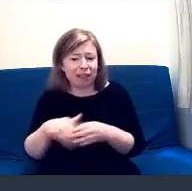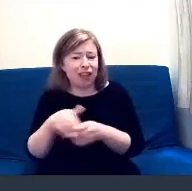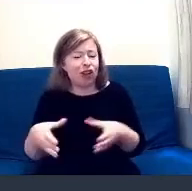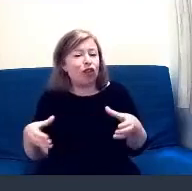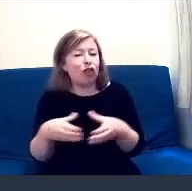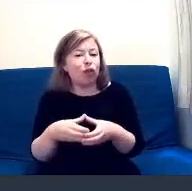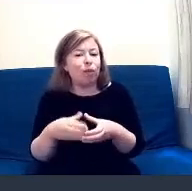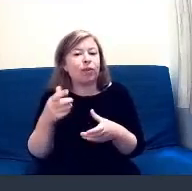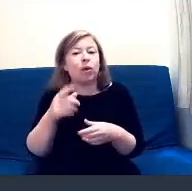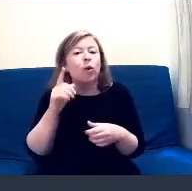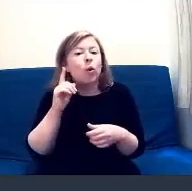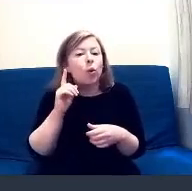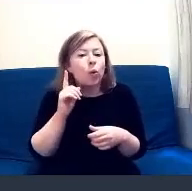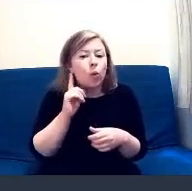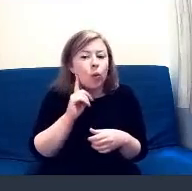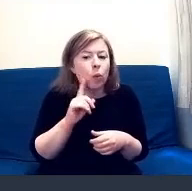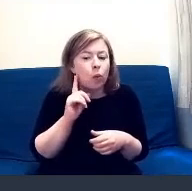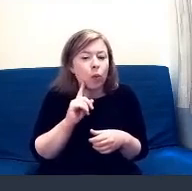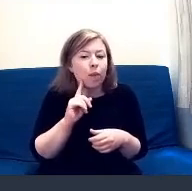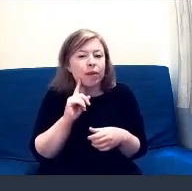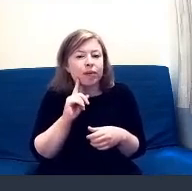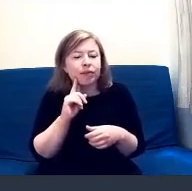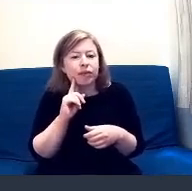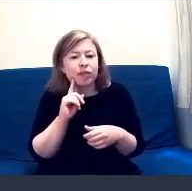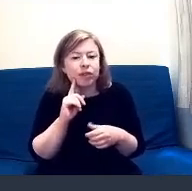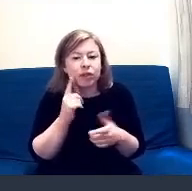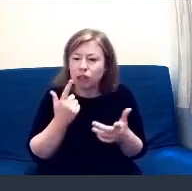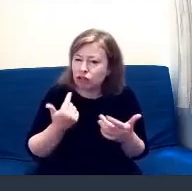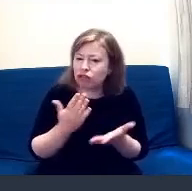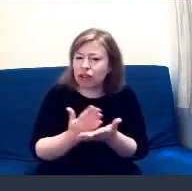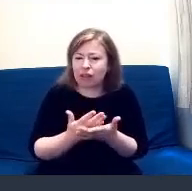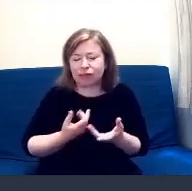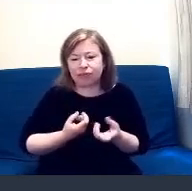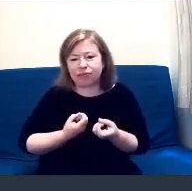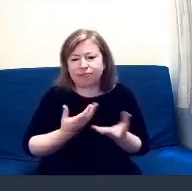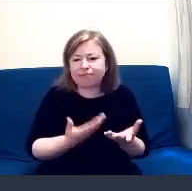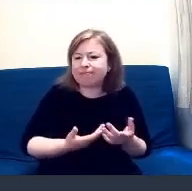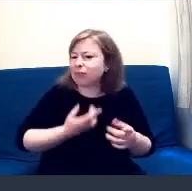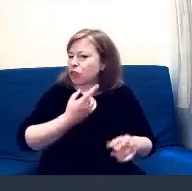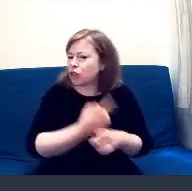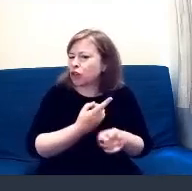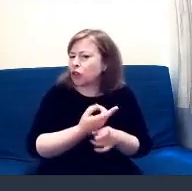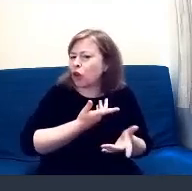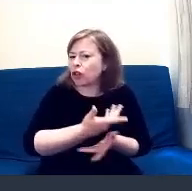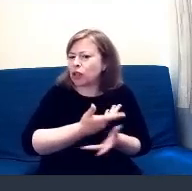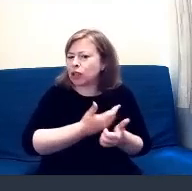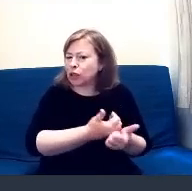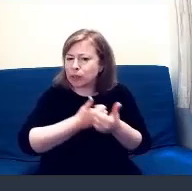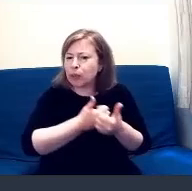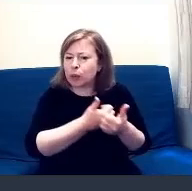seem to reach out and chat to each other and support each other. We've also had